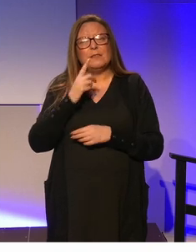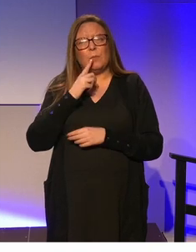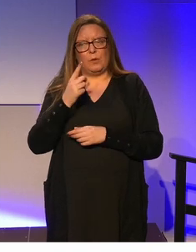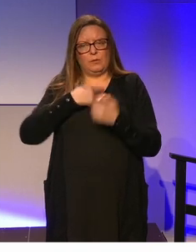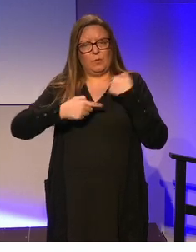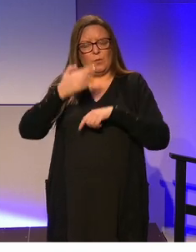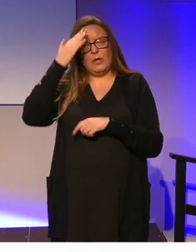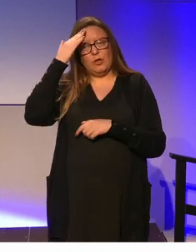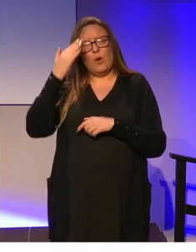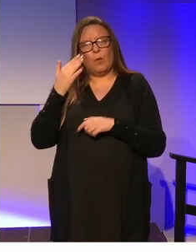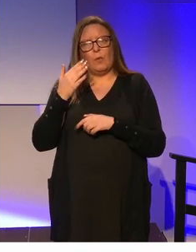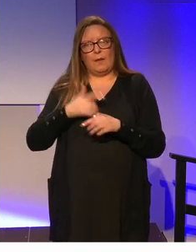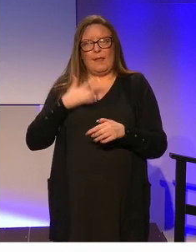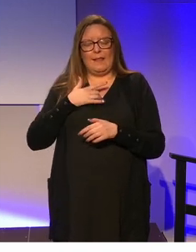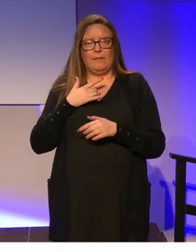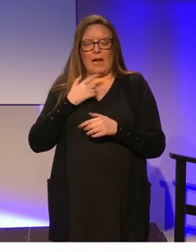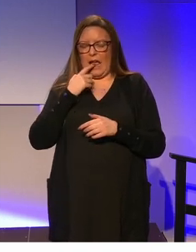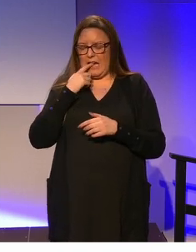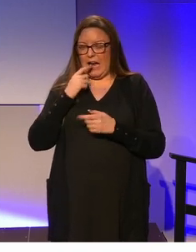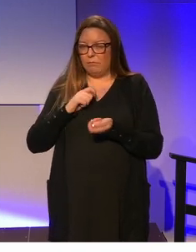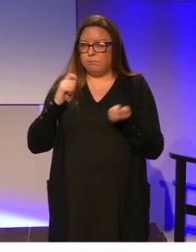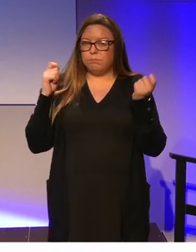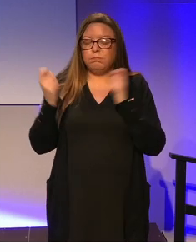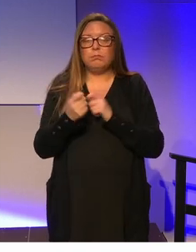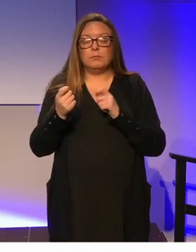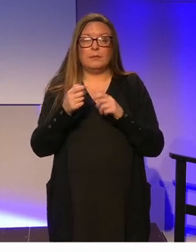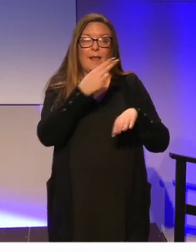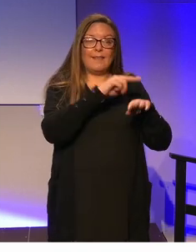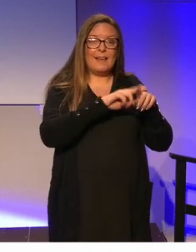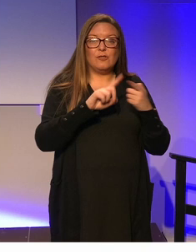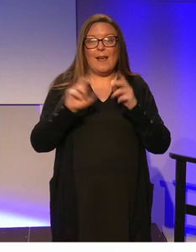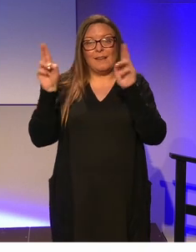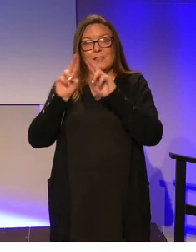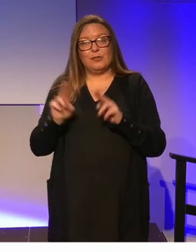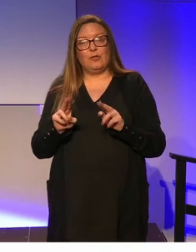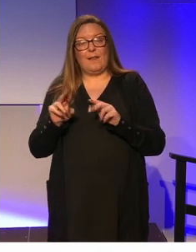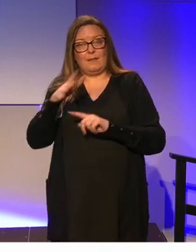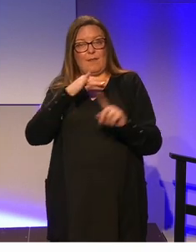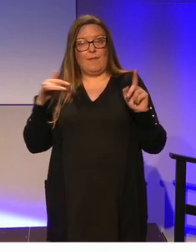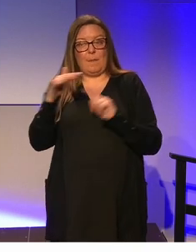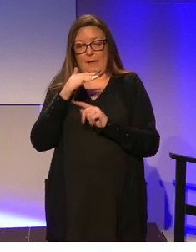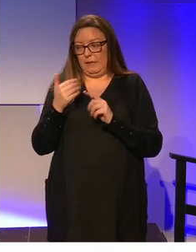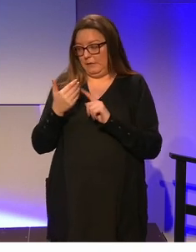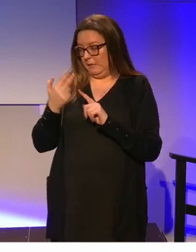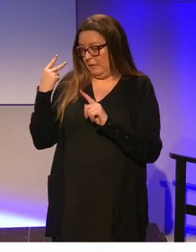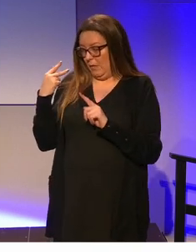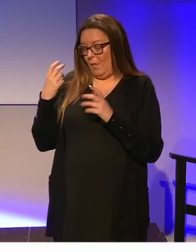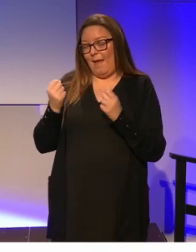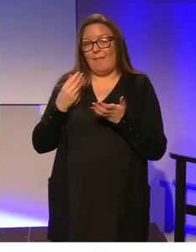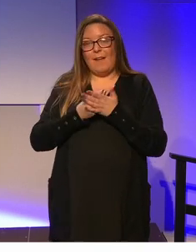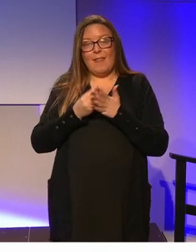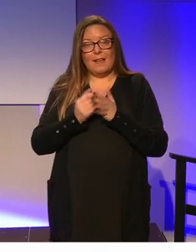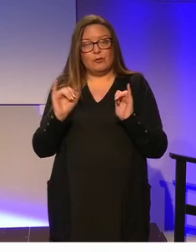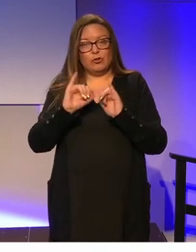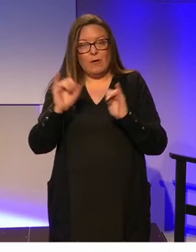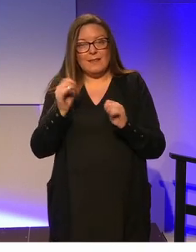evolving national and international environment and when we look back over the past decades we had the financial crisis then the